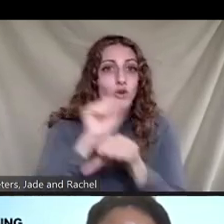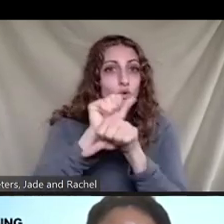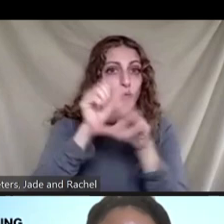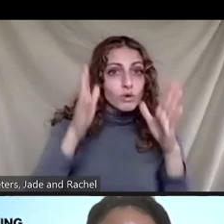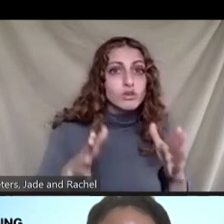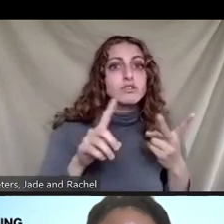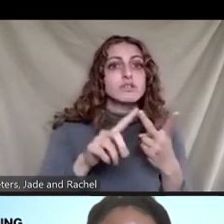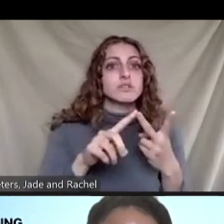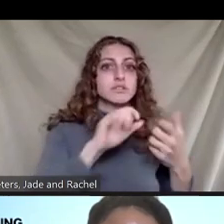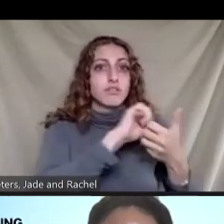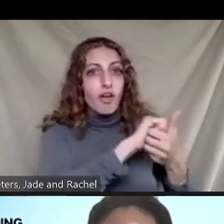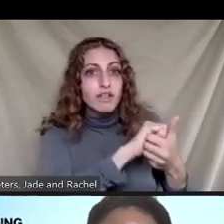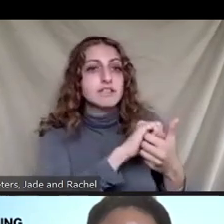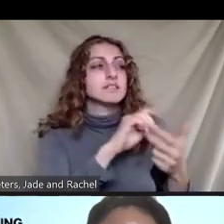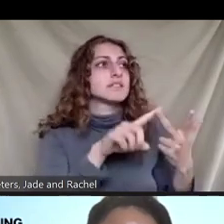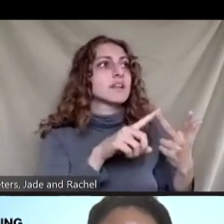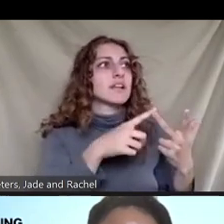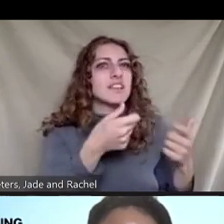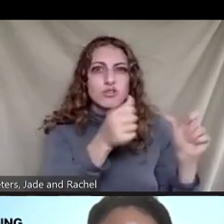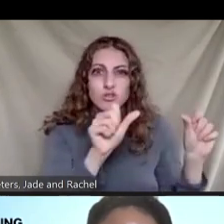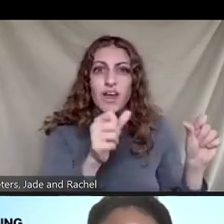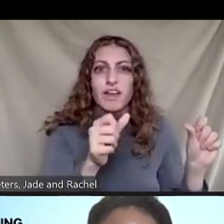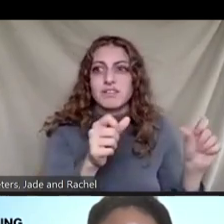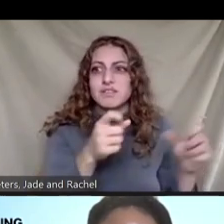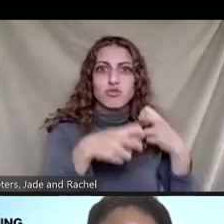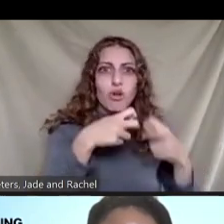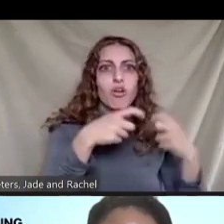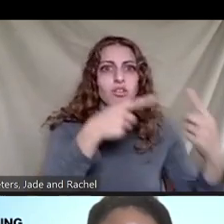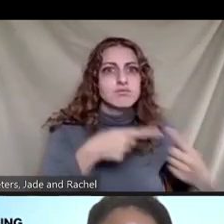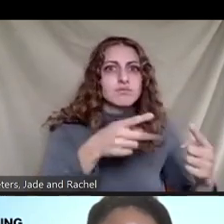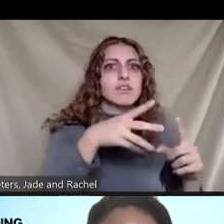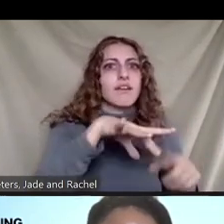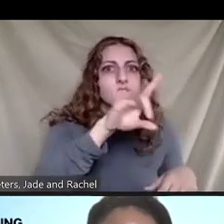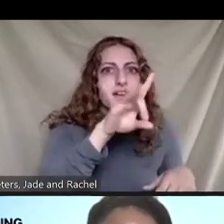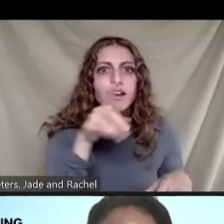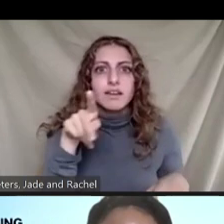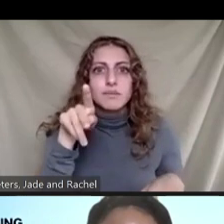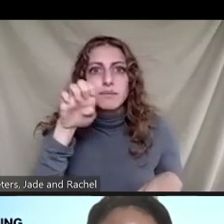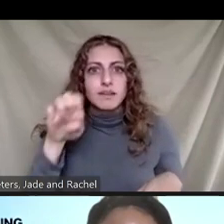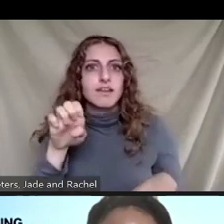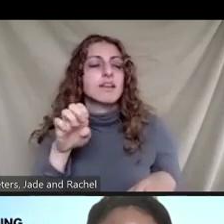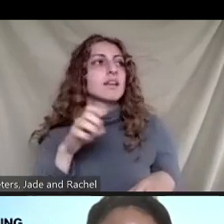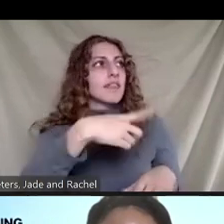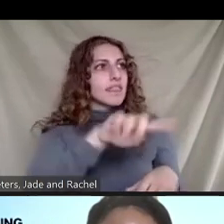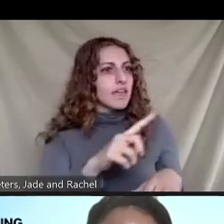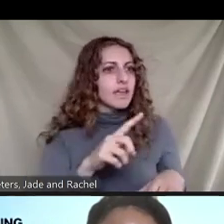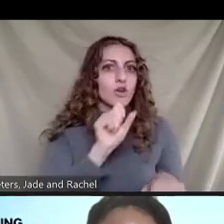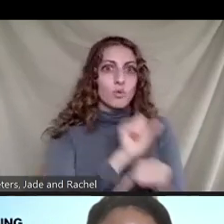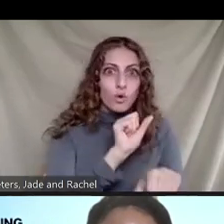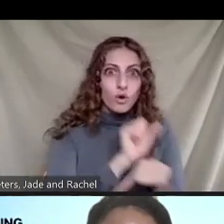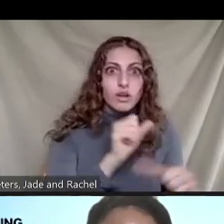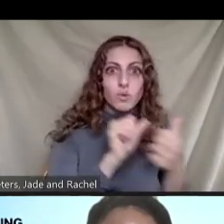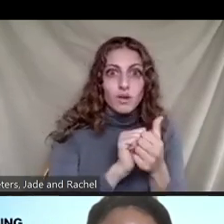pipette tips, right? And so working in the field of biology or biomedical, you typically don't